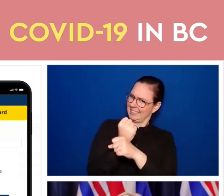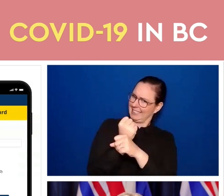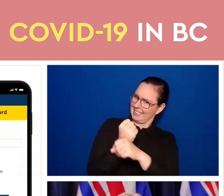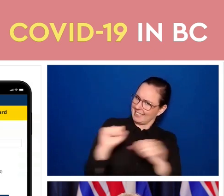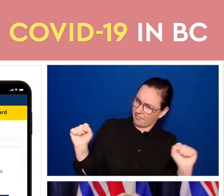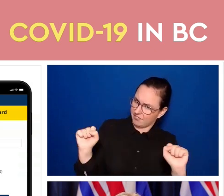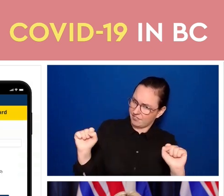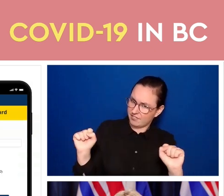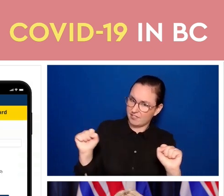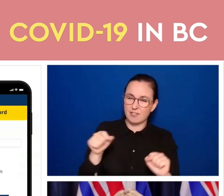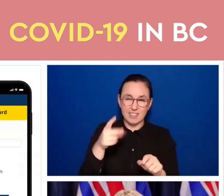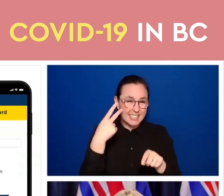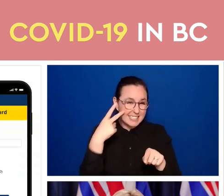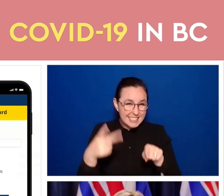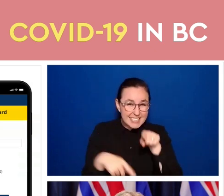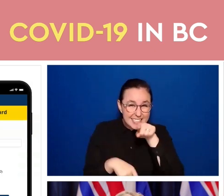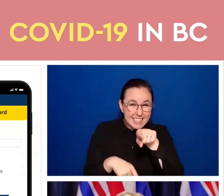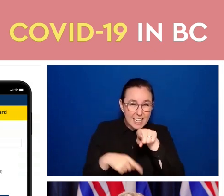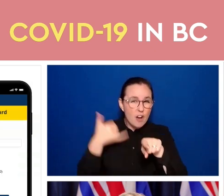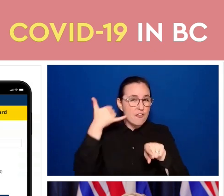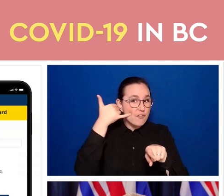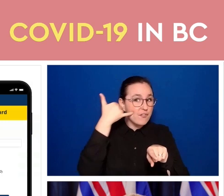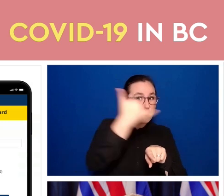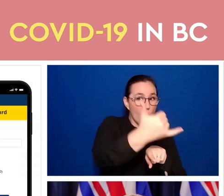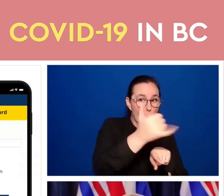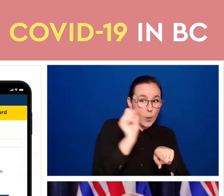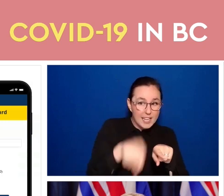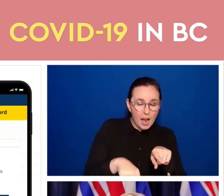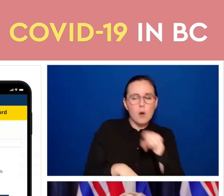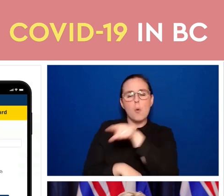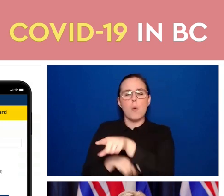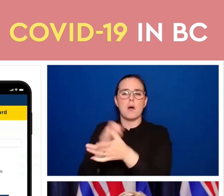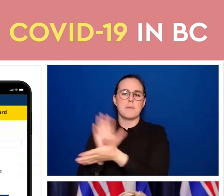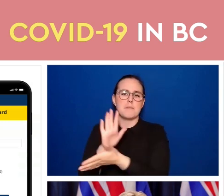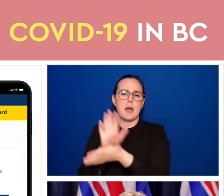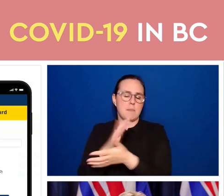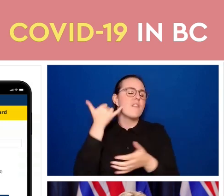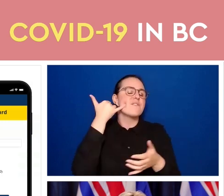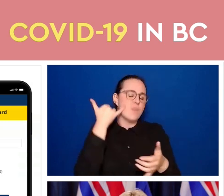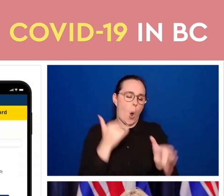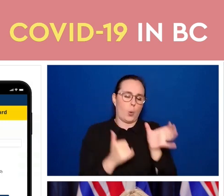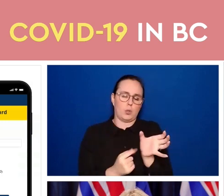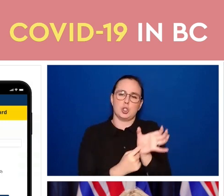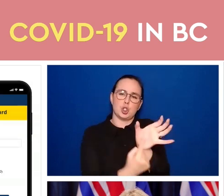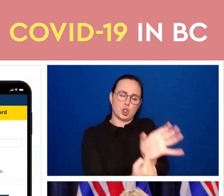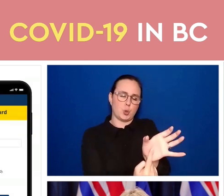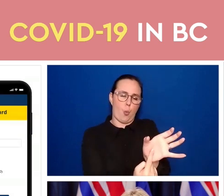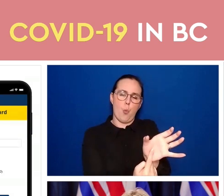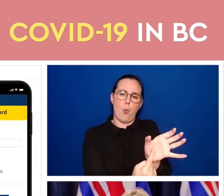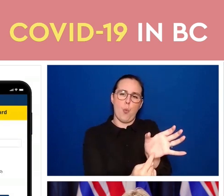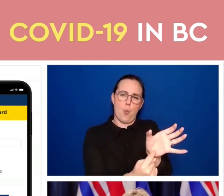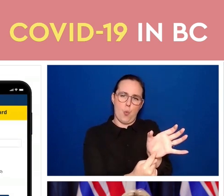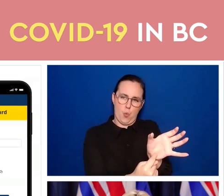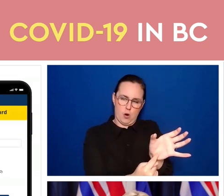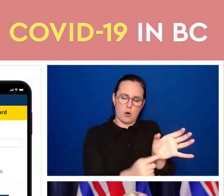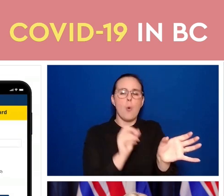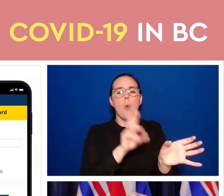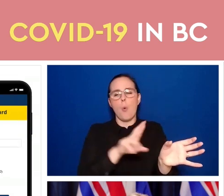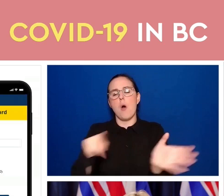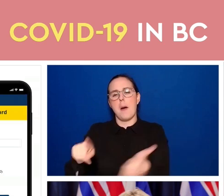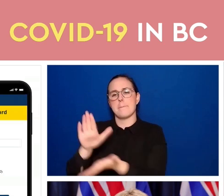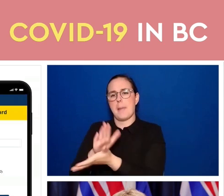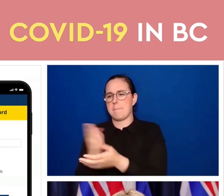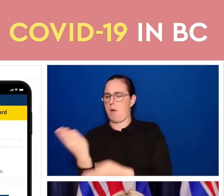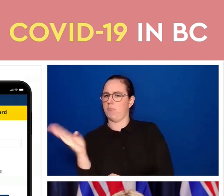can see here, or a paper version. It will show whether you are either fully vaccinated, partially vaccinated, or no record found.